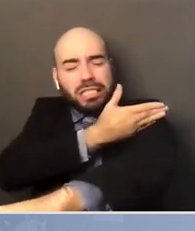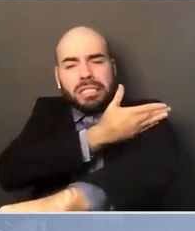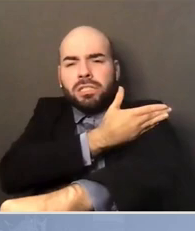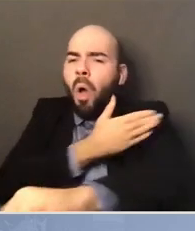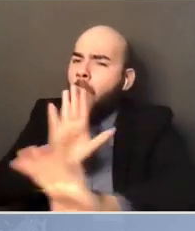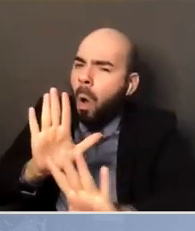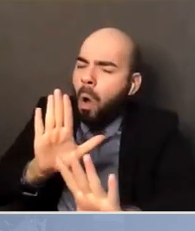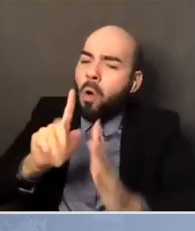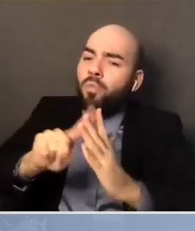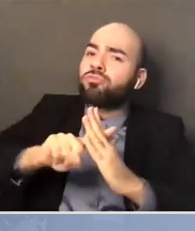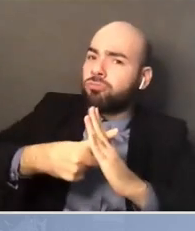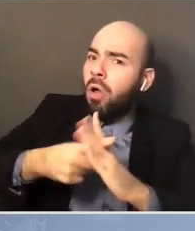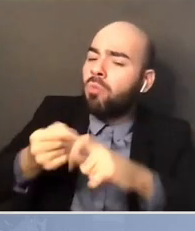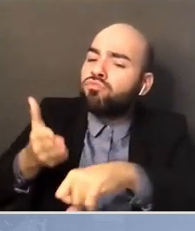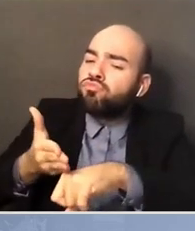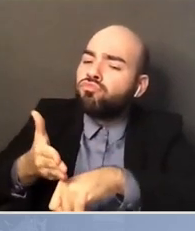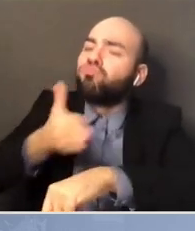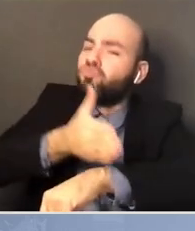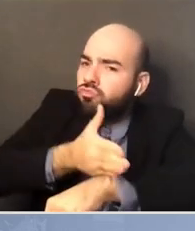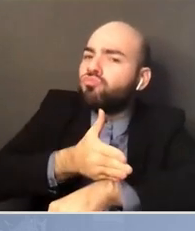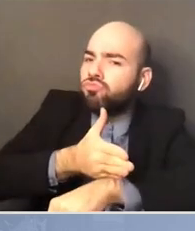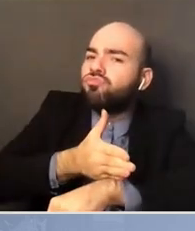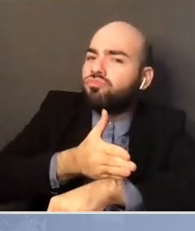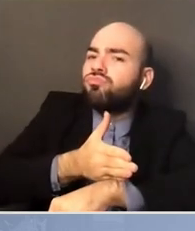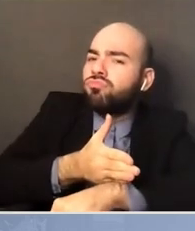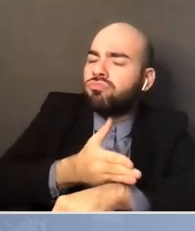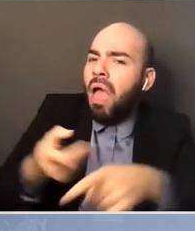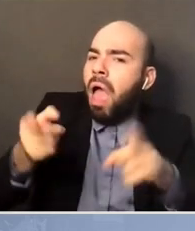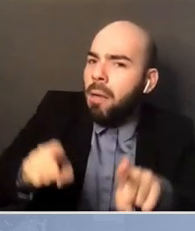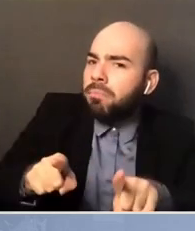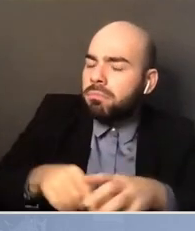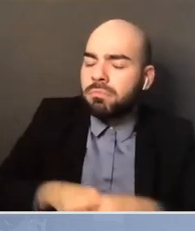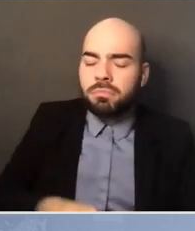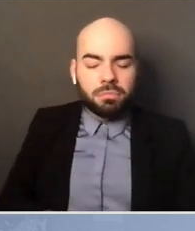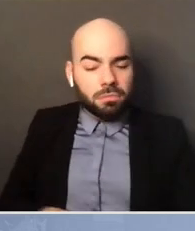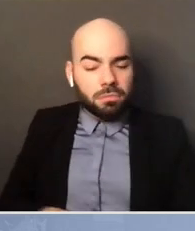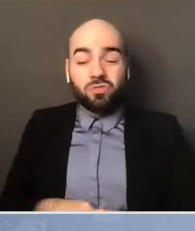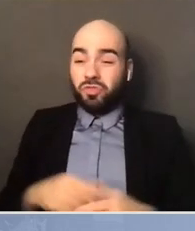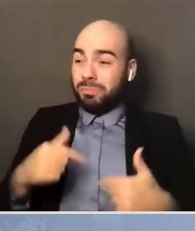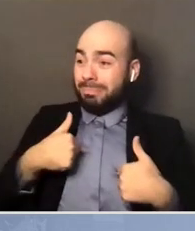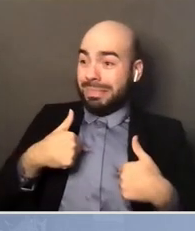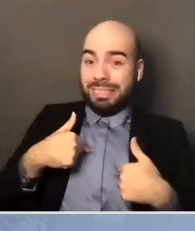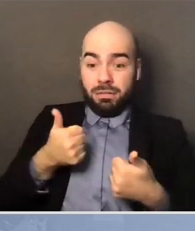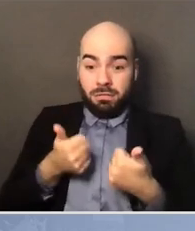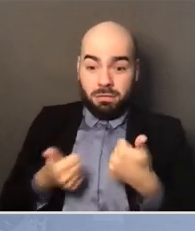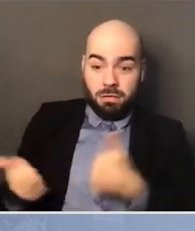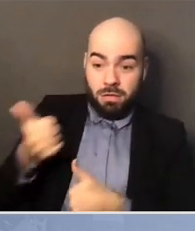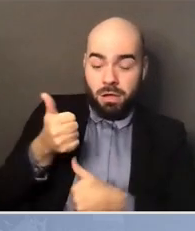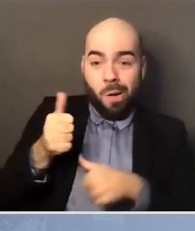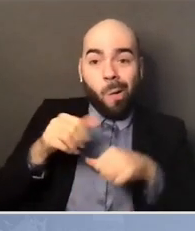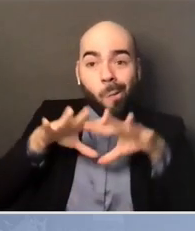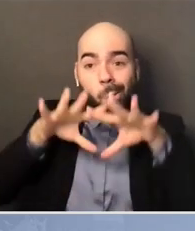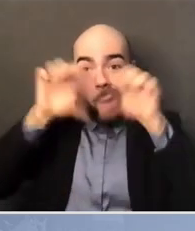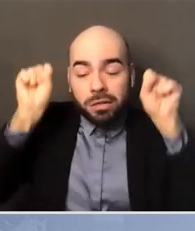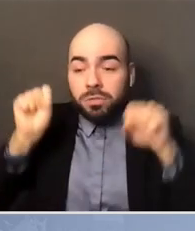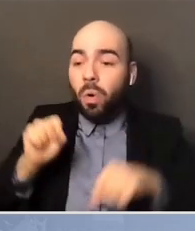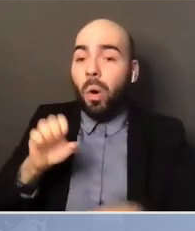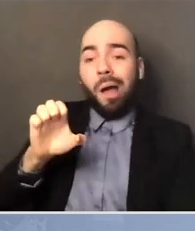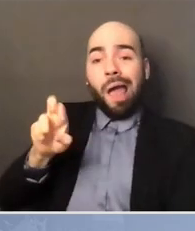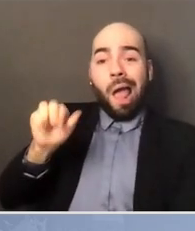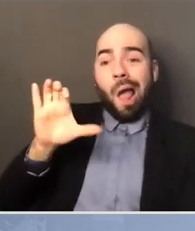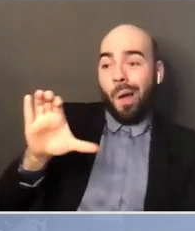So that. So By virtue of me being the president or Eric Holder being the attorney general.